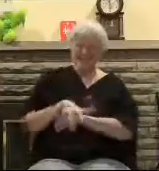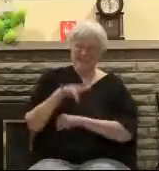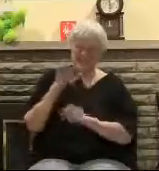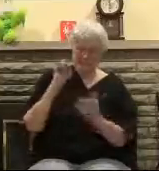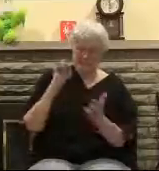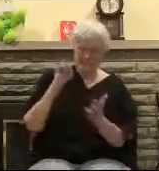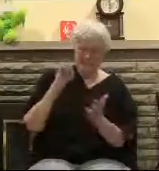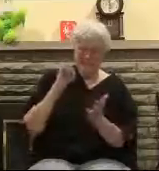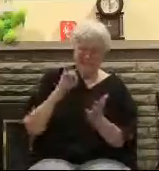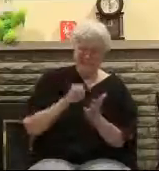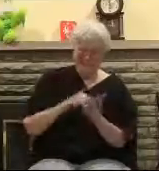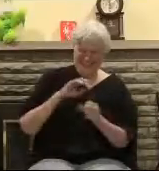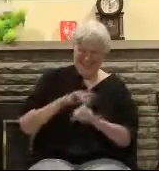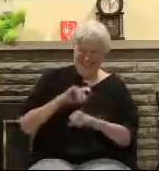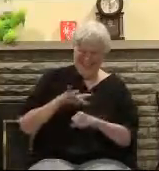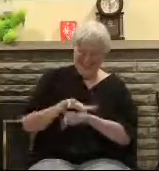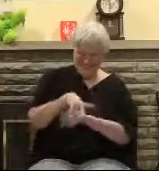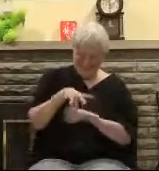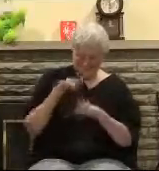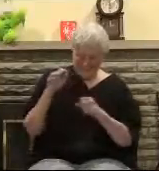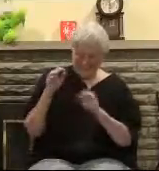and the world ignores it.